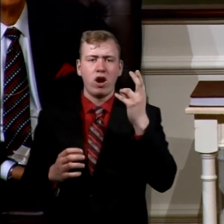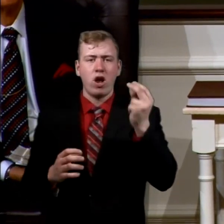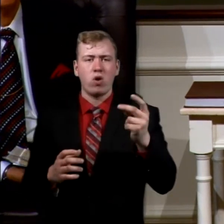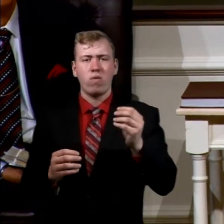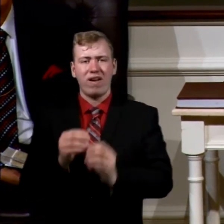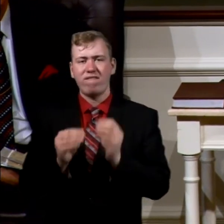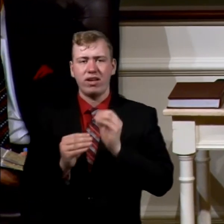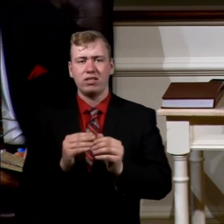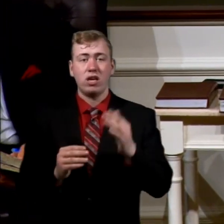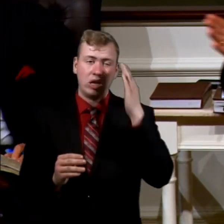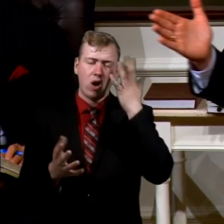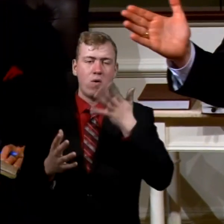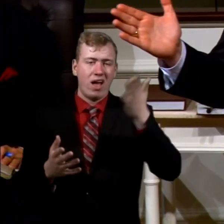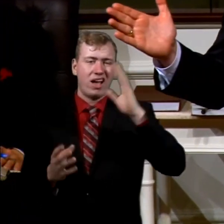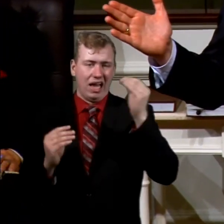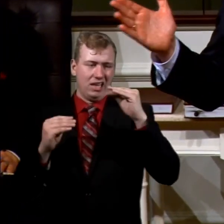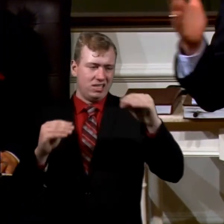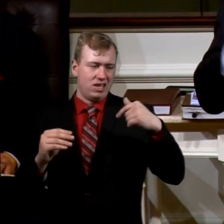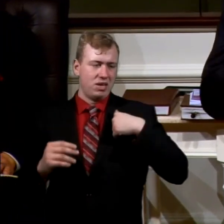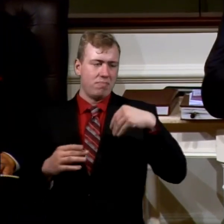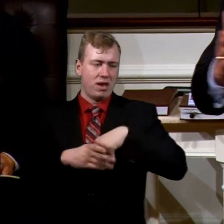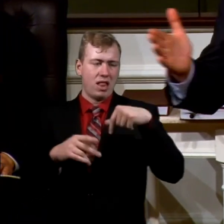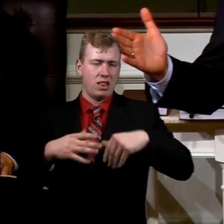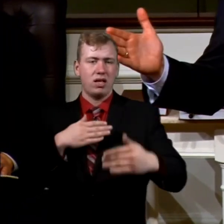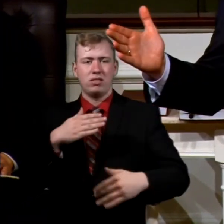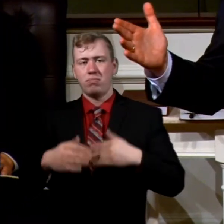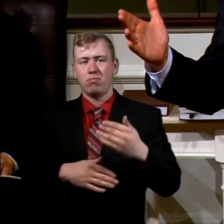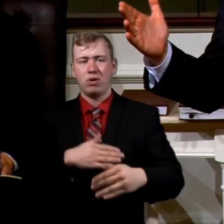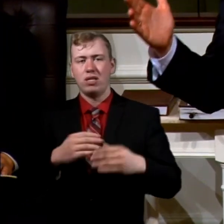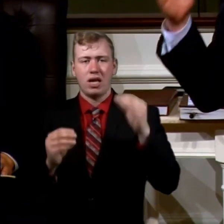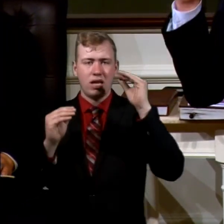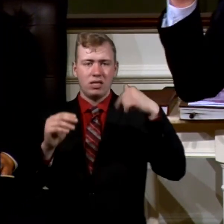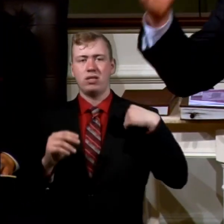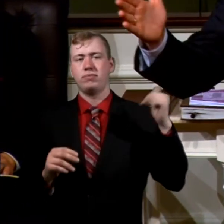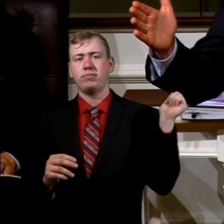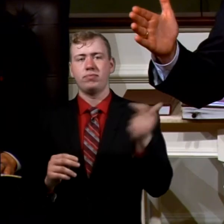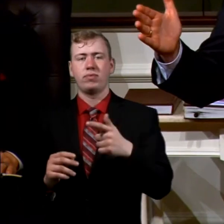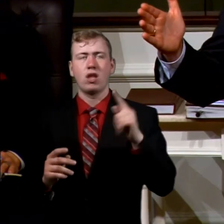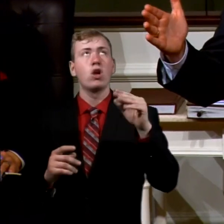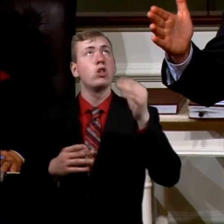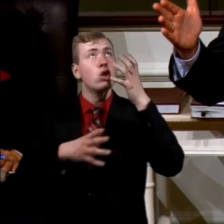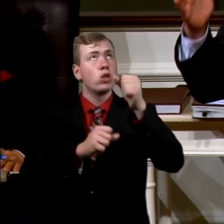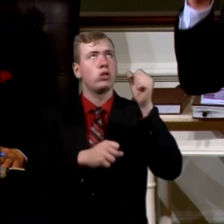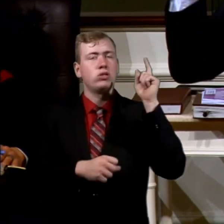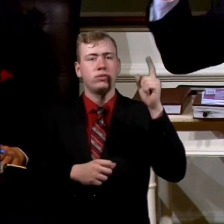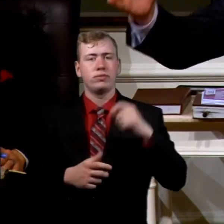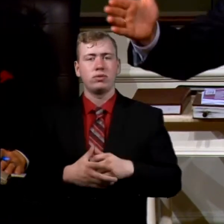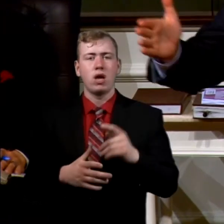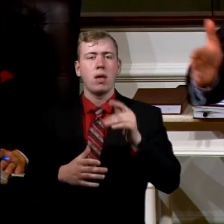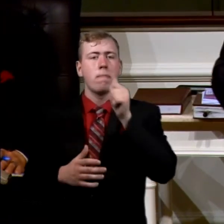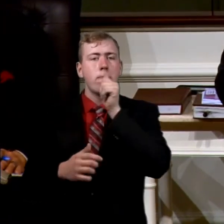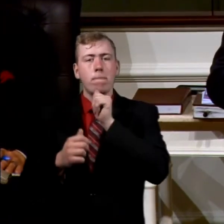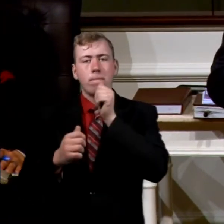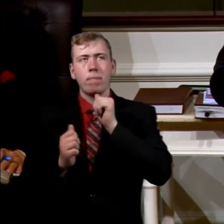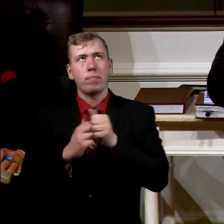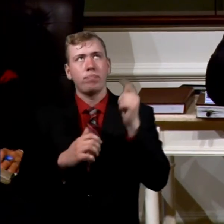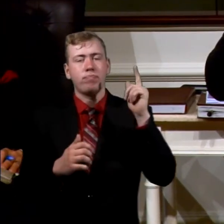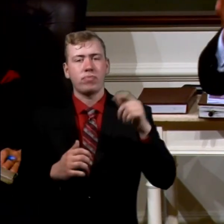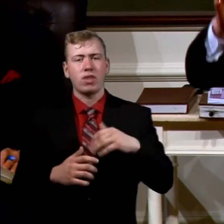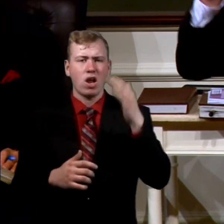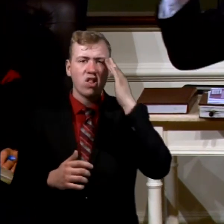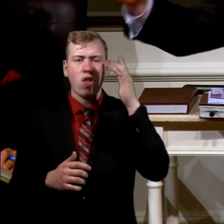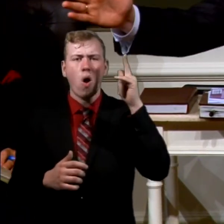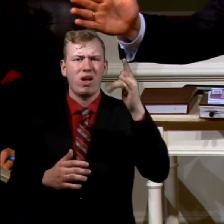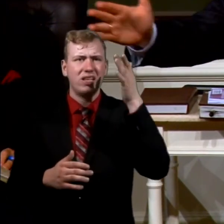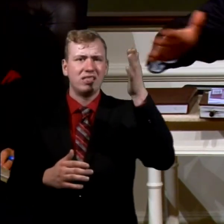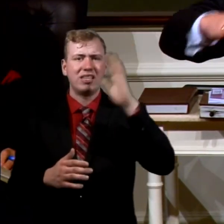You know what God is teaching me in this process and teaching us? To trust him. To be patient. To know he's